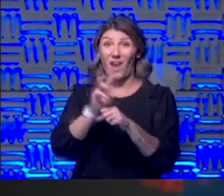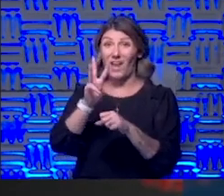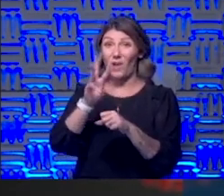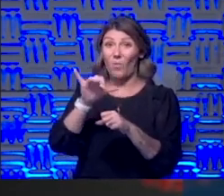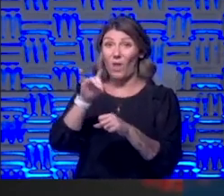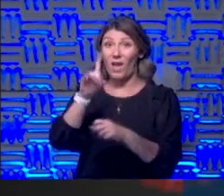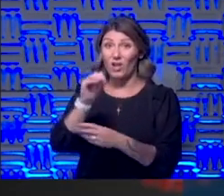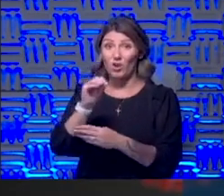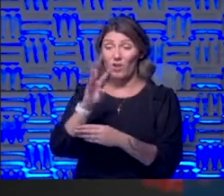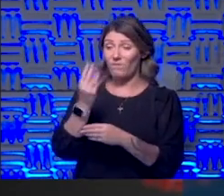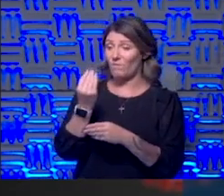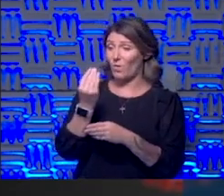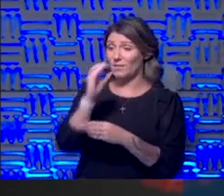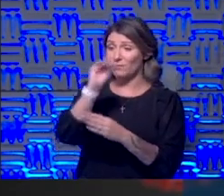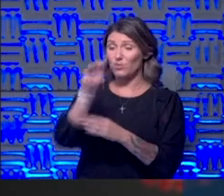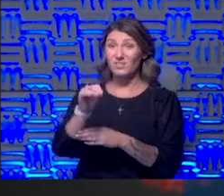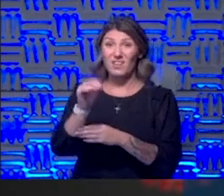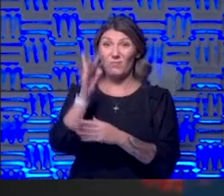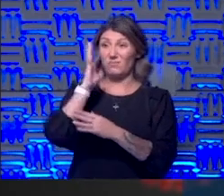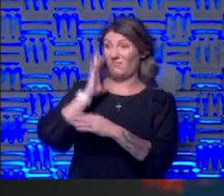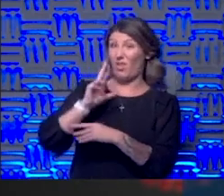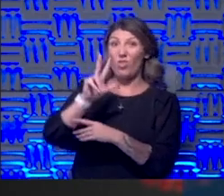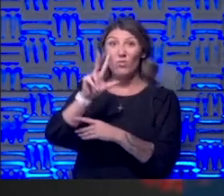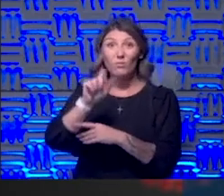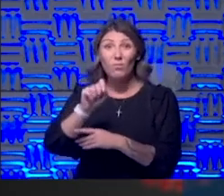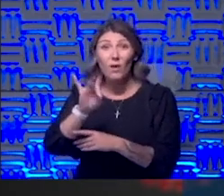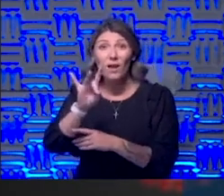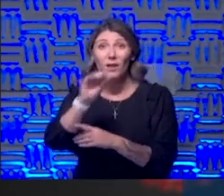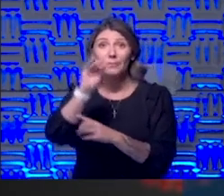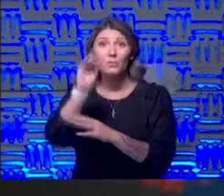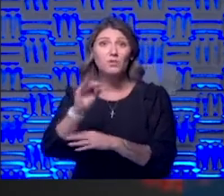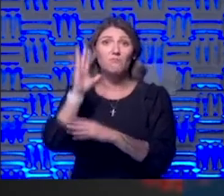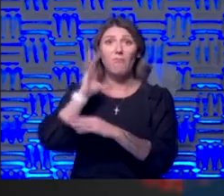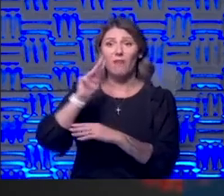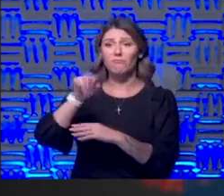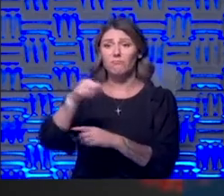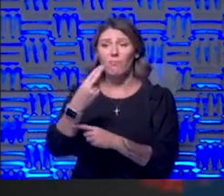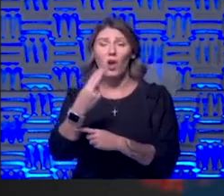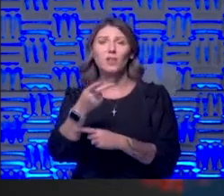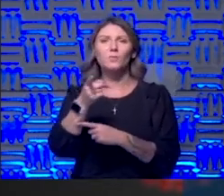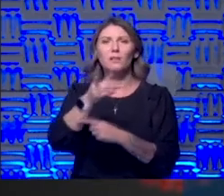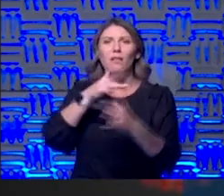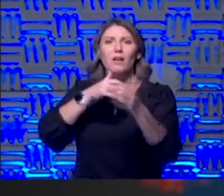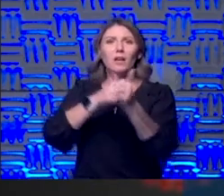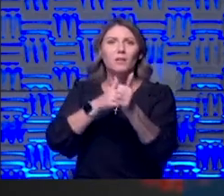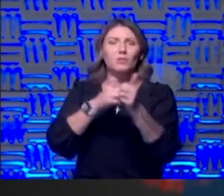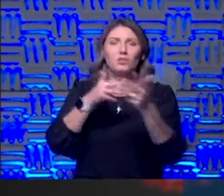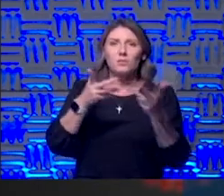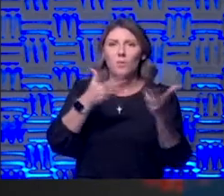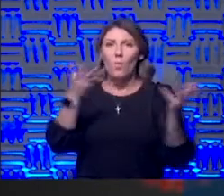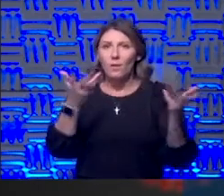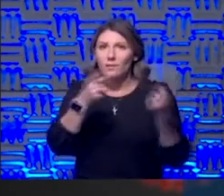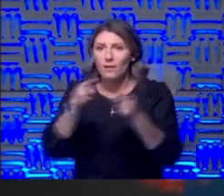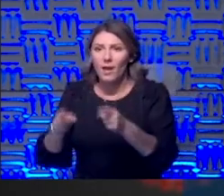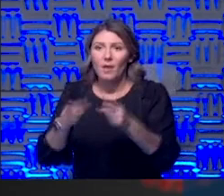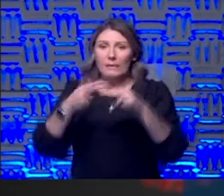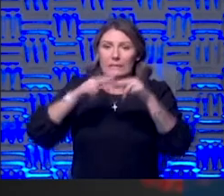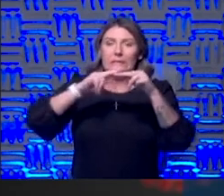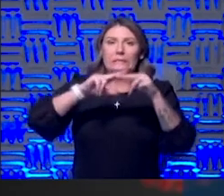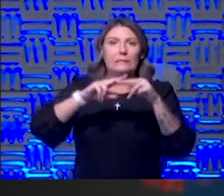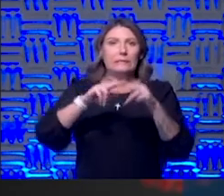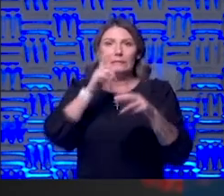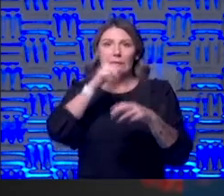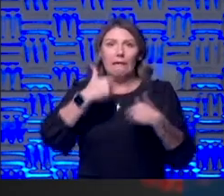it was 3.8 back in march so sali will be updating us on this kind of trickle down effect that we're seeing of job loss